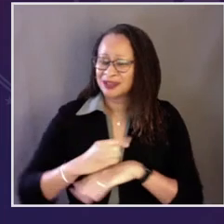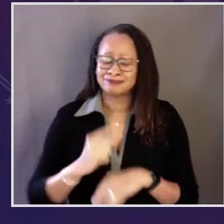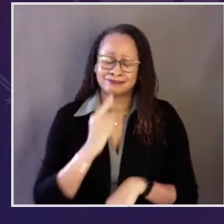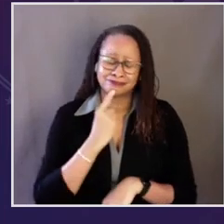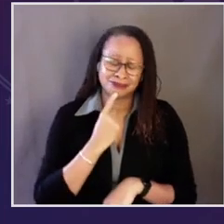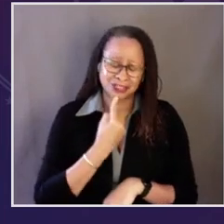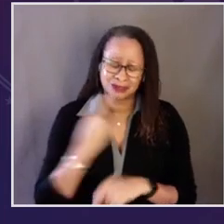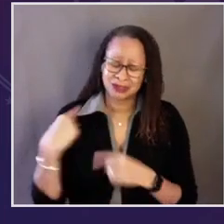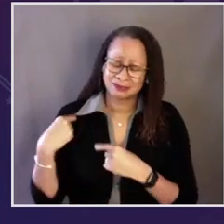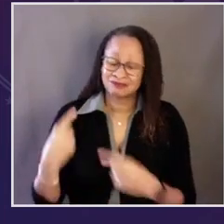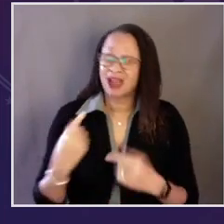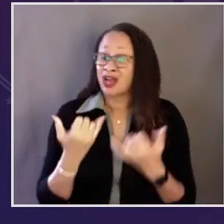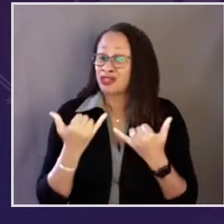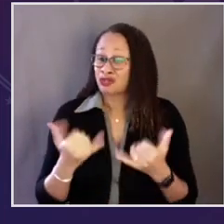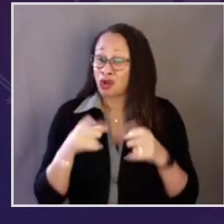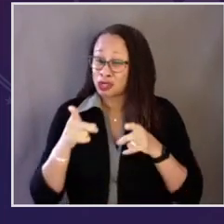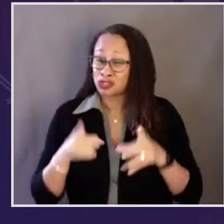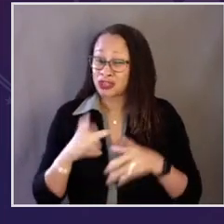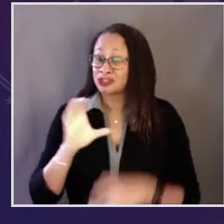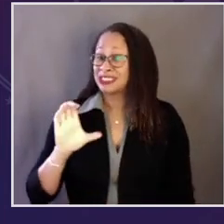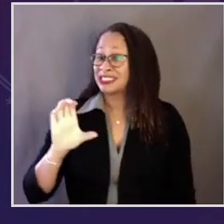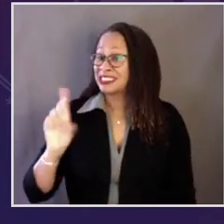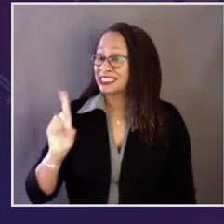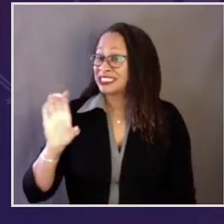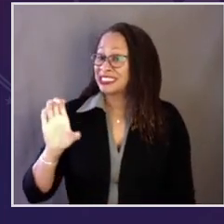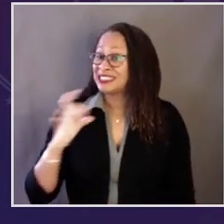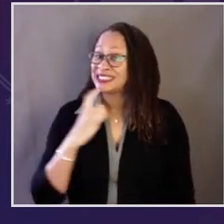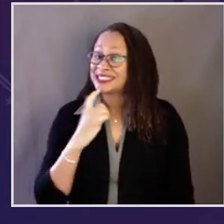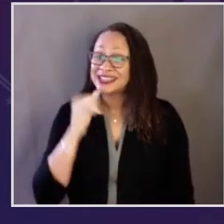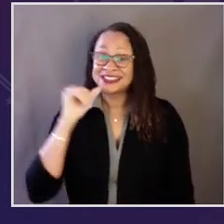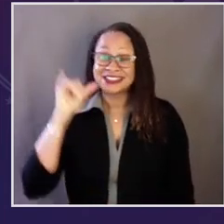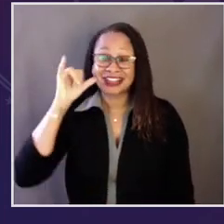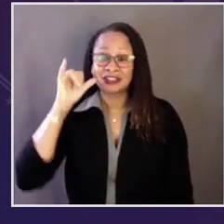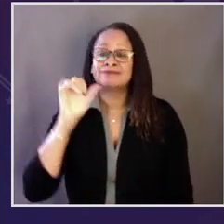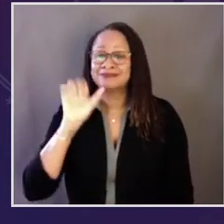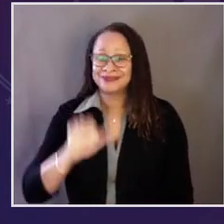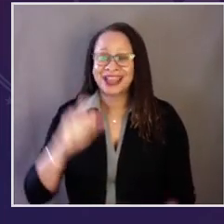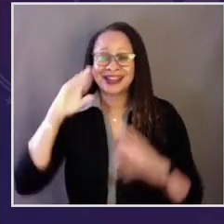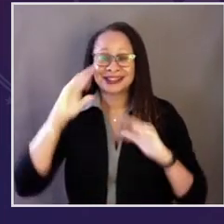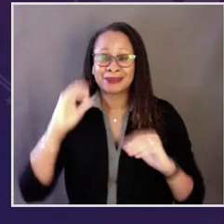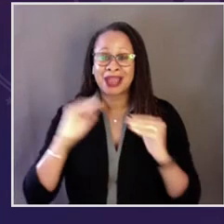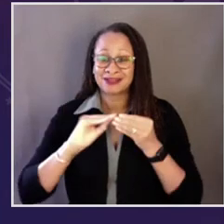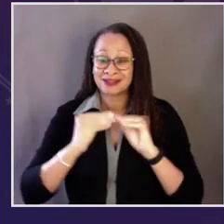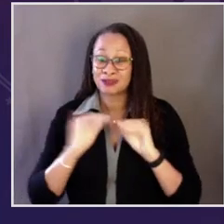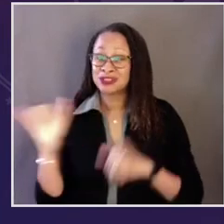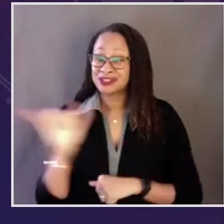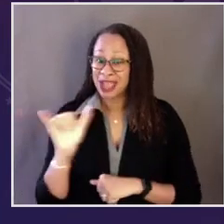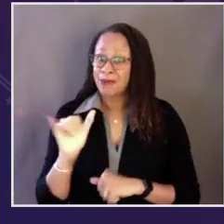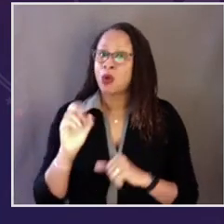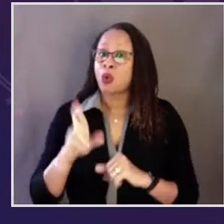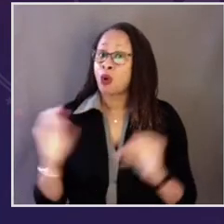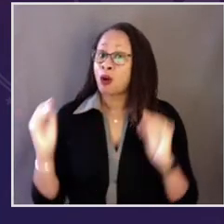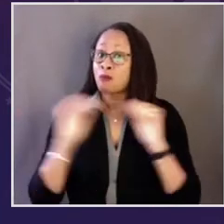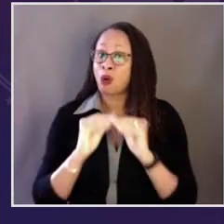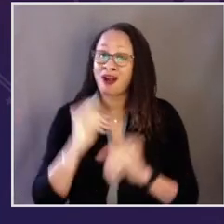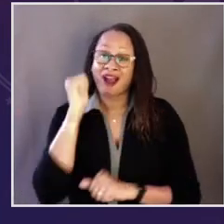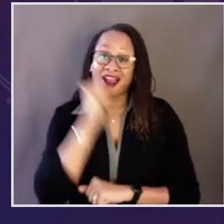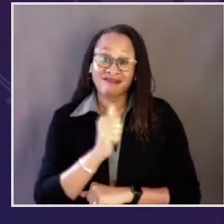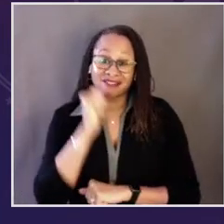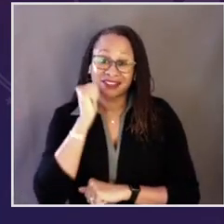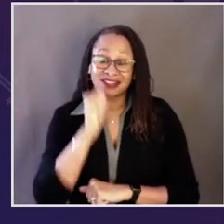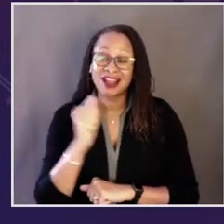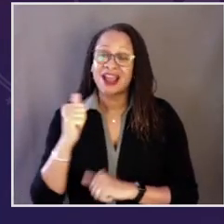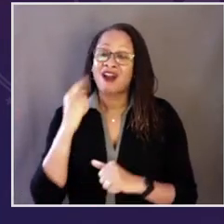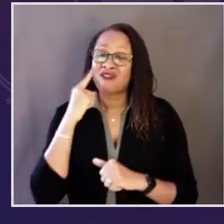Harbor. This is serious business. And the current director of the CDC said yesterday we can expect a similar